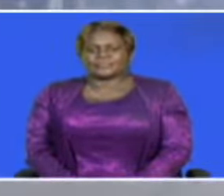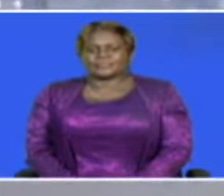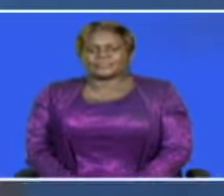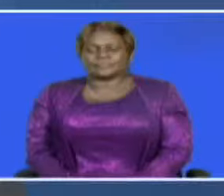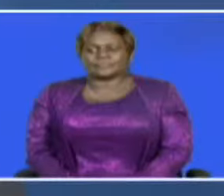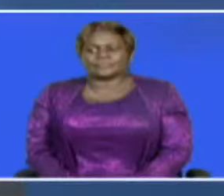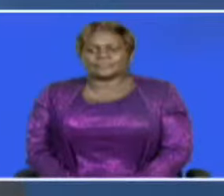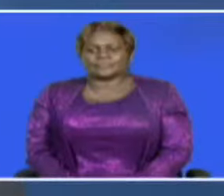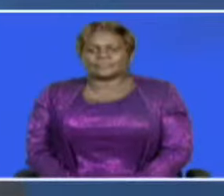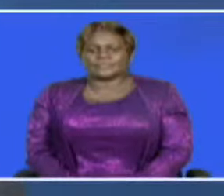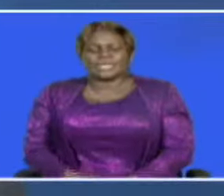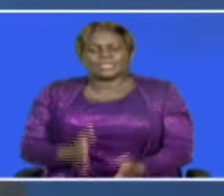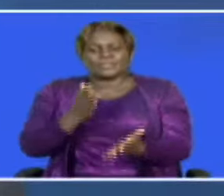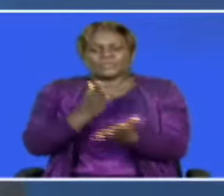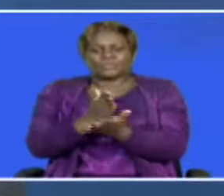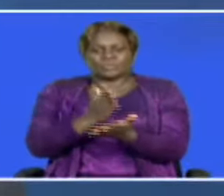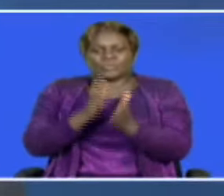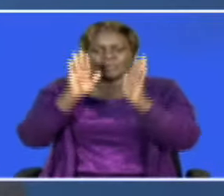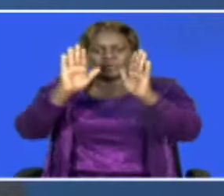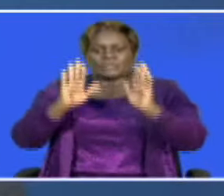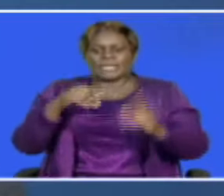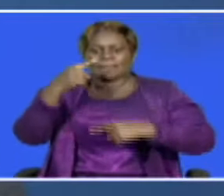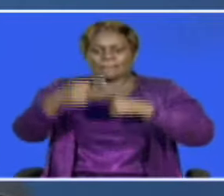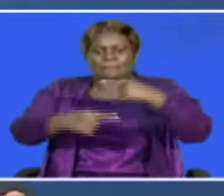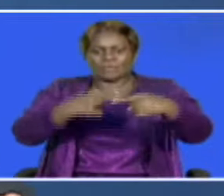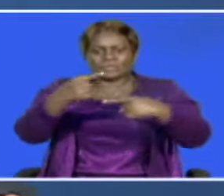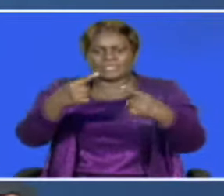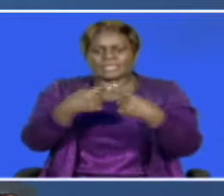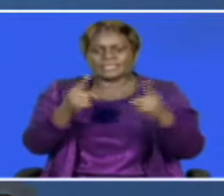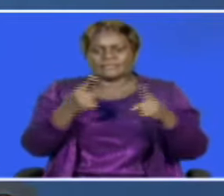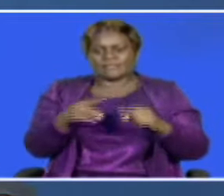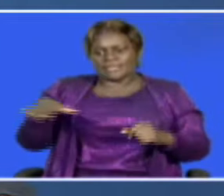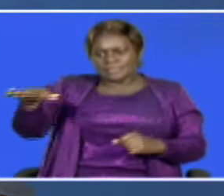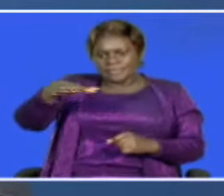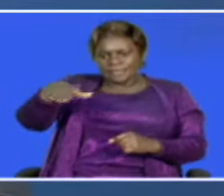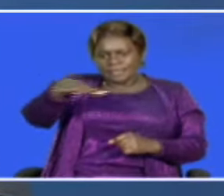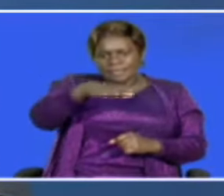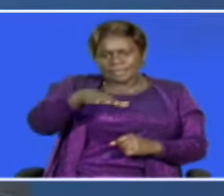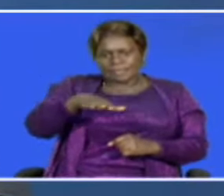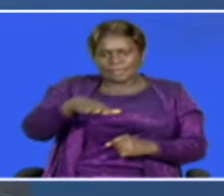Now, despite significant progress in various areas, persons with disabilities...